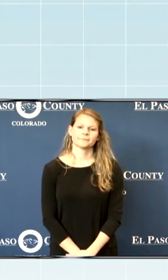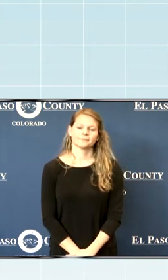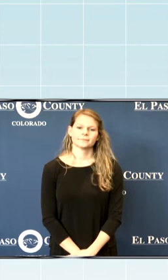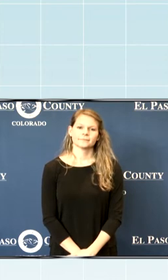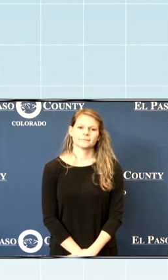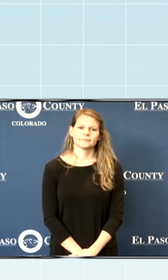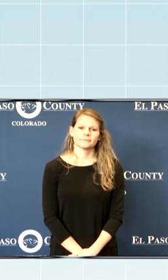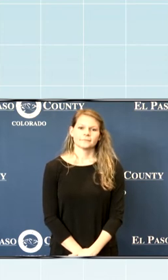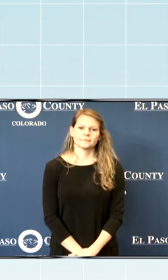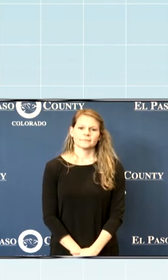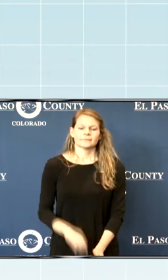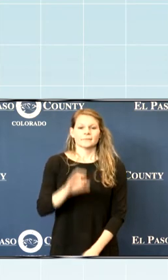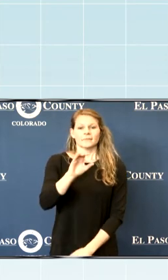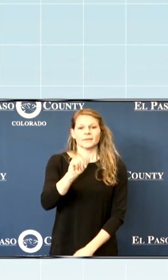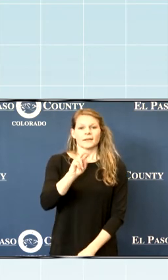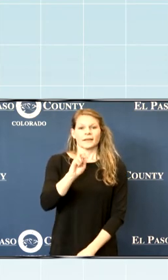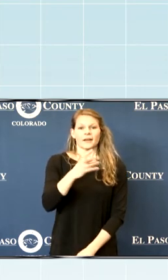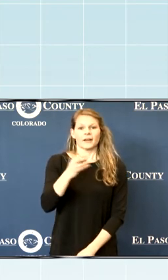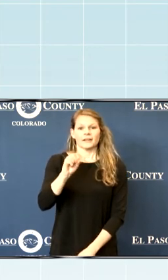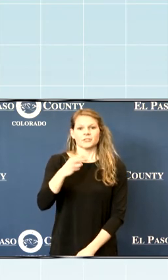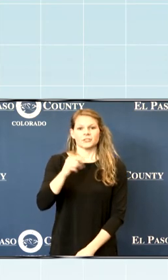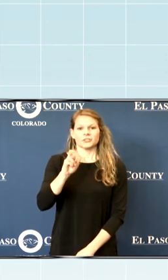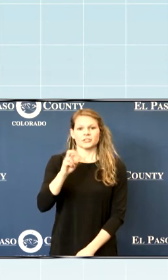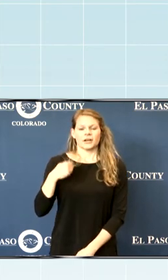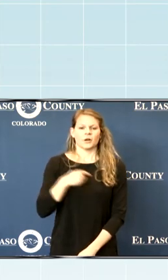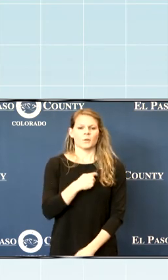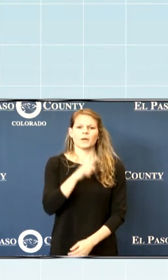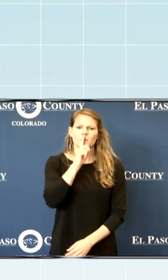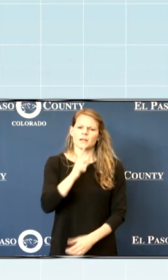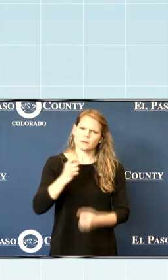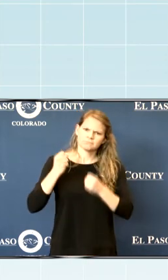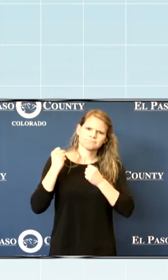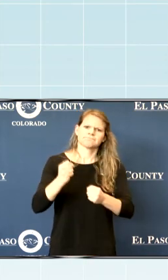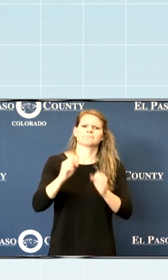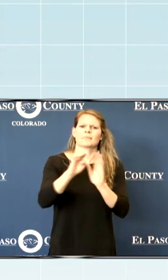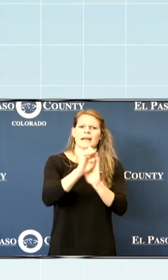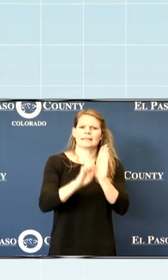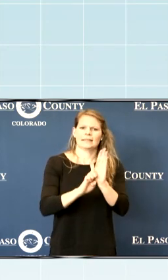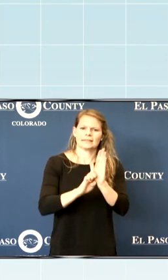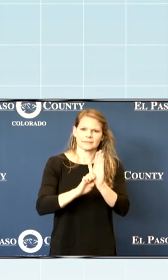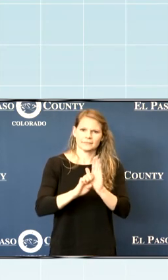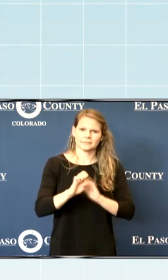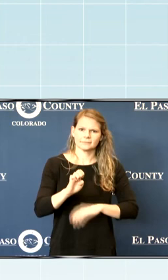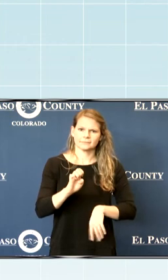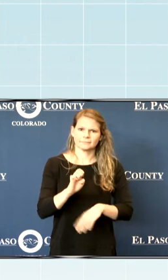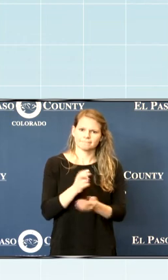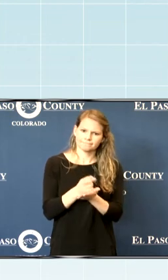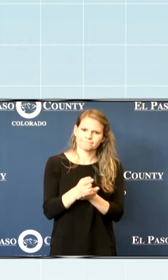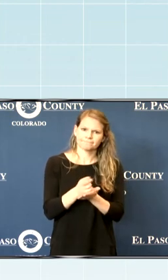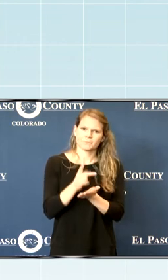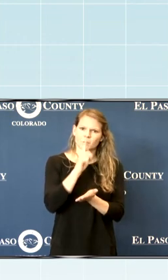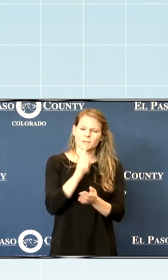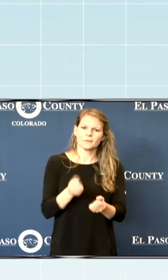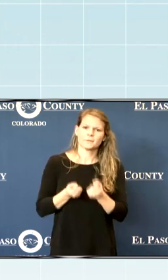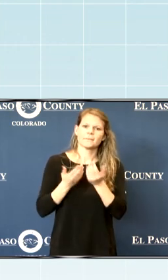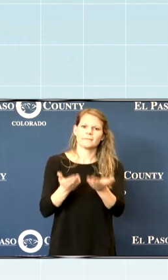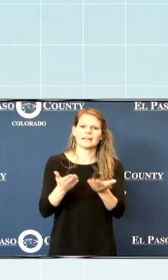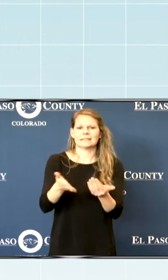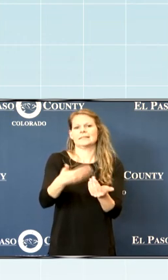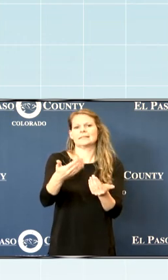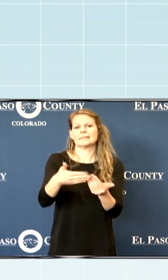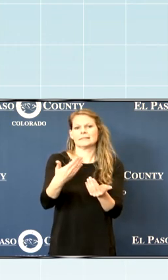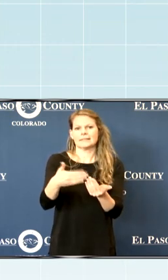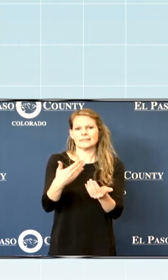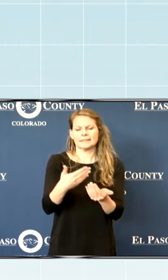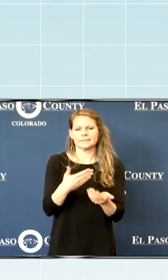At Care and Share, we have a strong ethic around dignity, so this really provides an easy